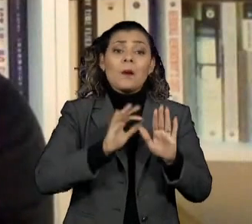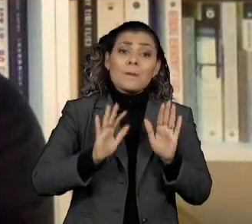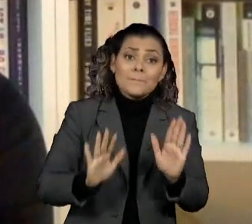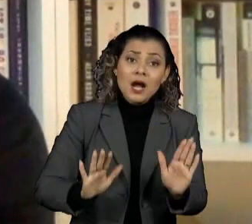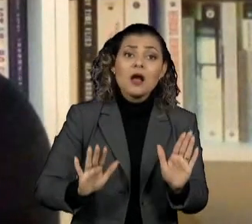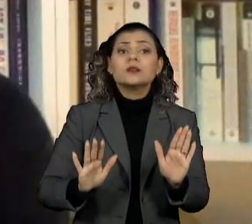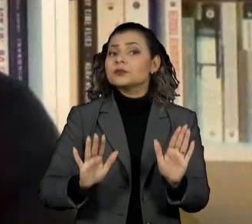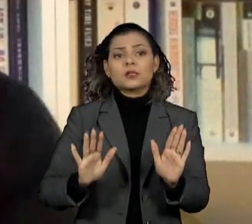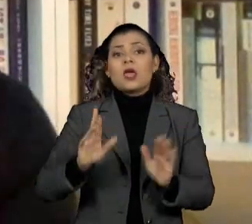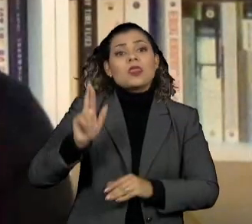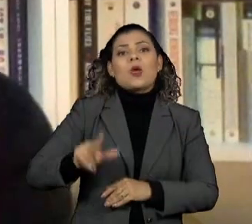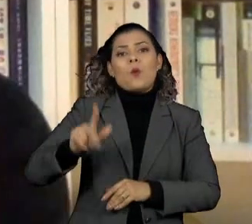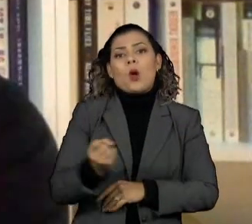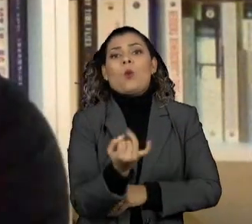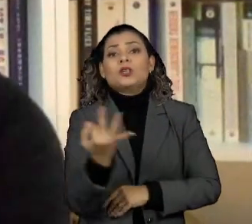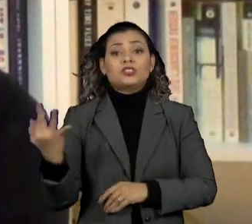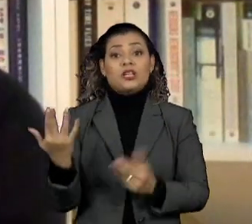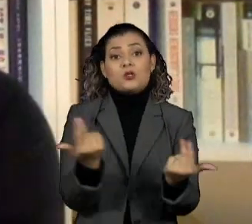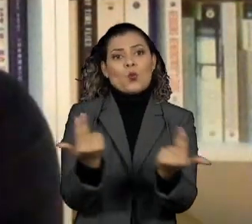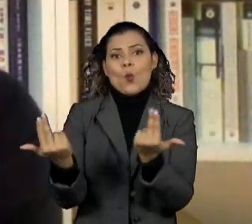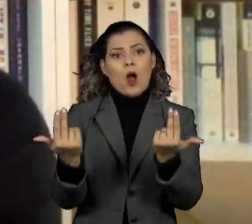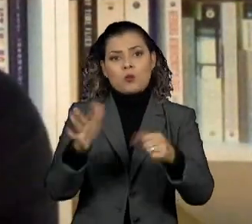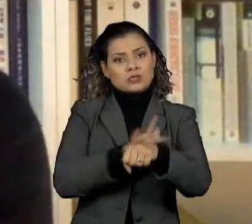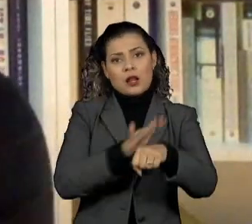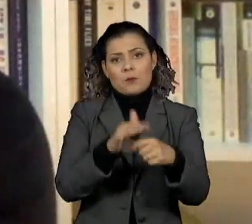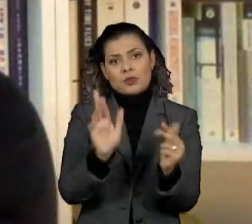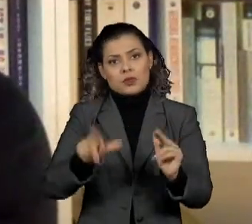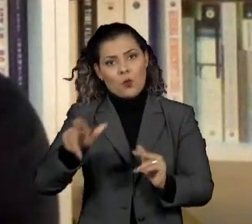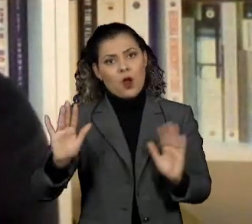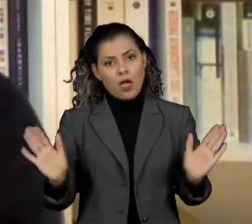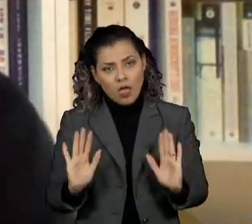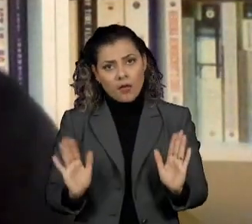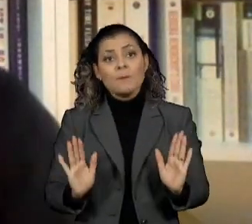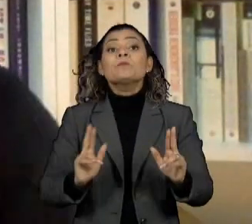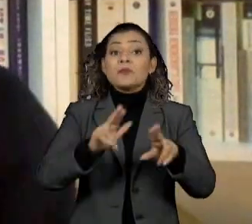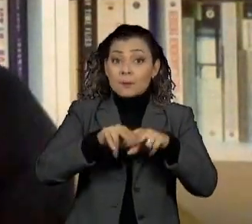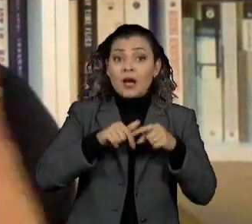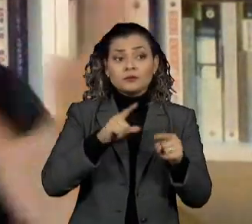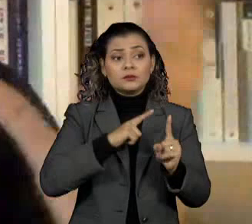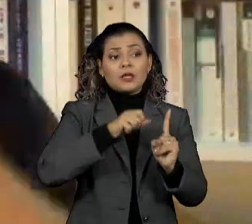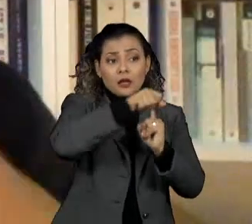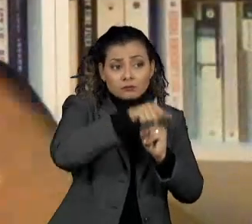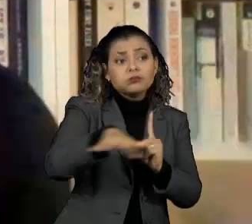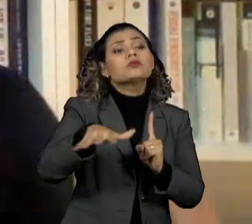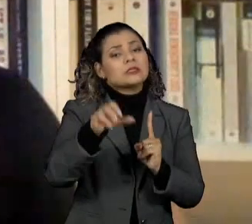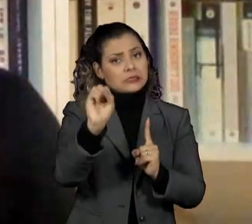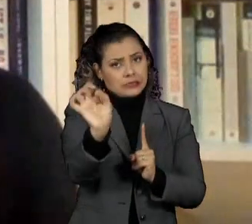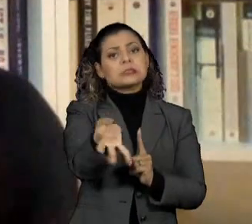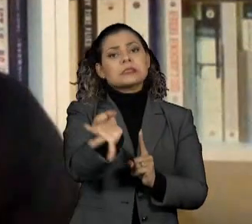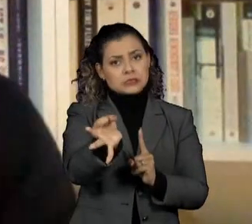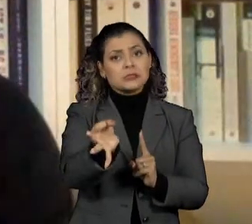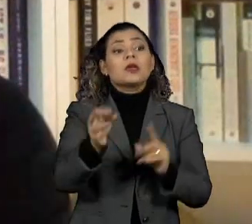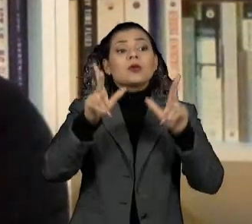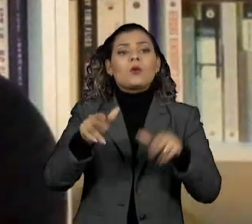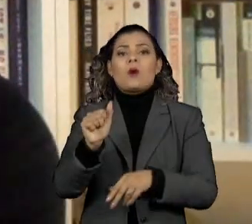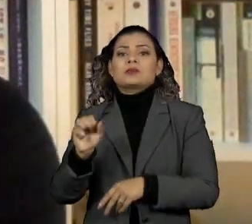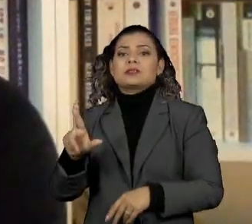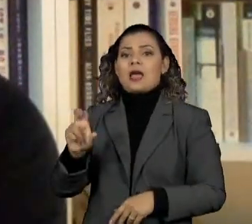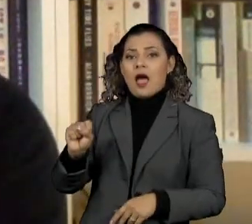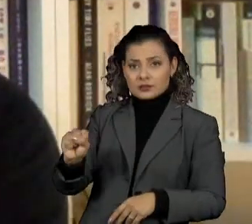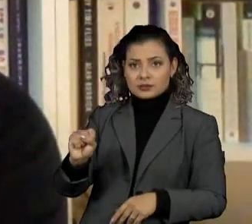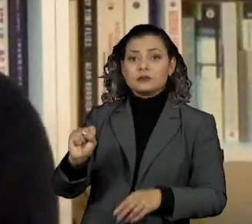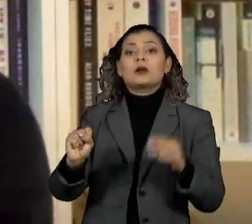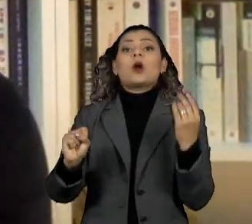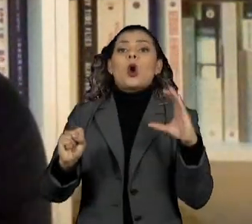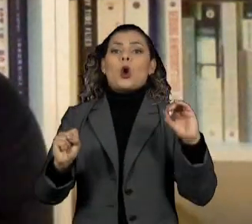um, que, um, um, um, um, um, a general population that is not